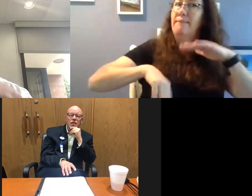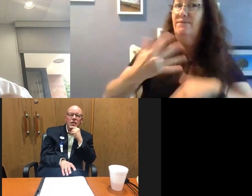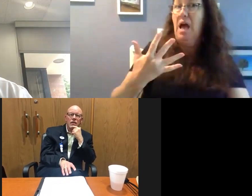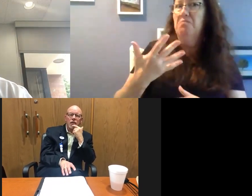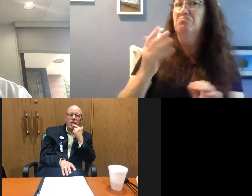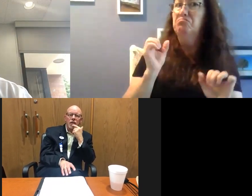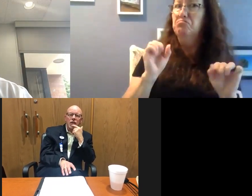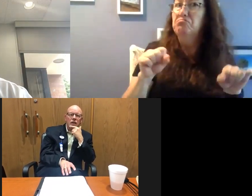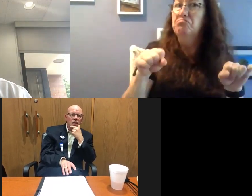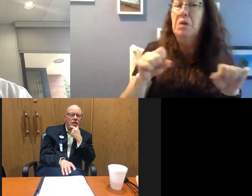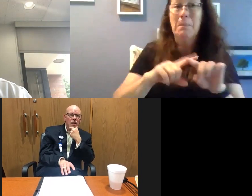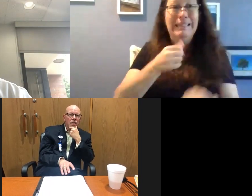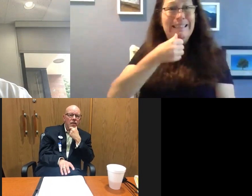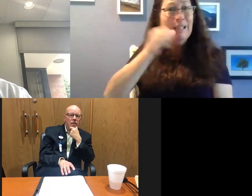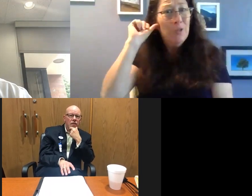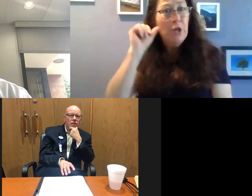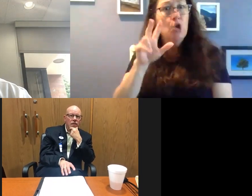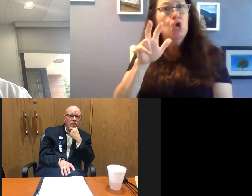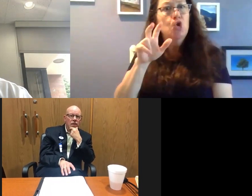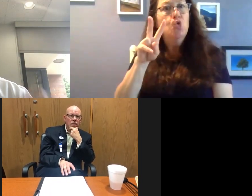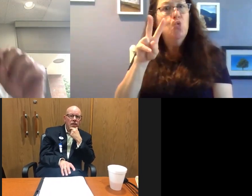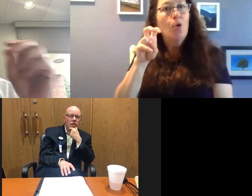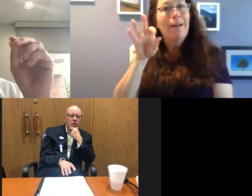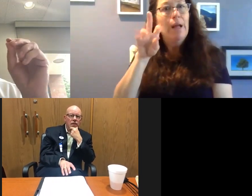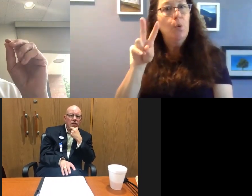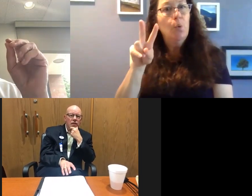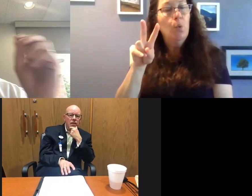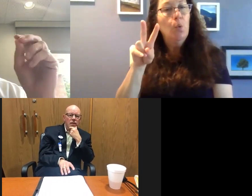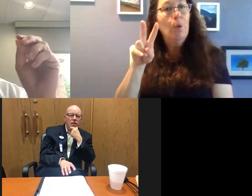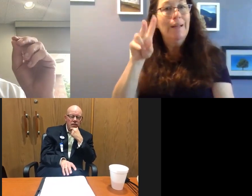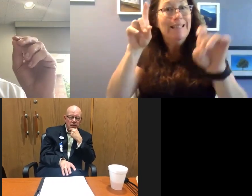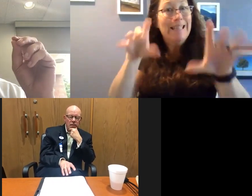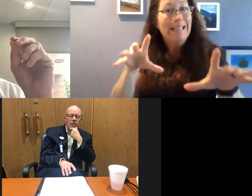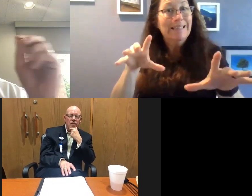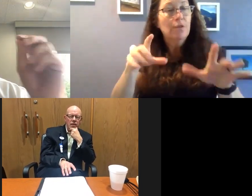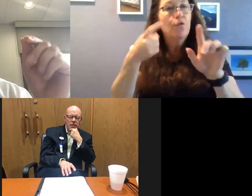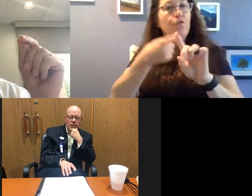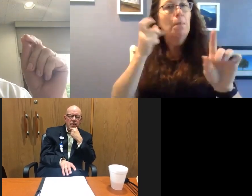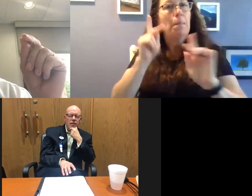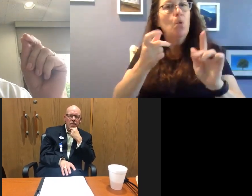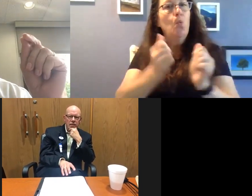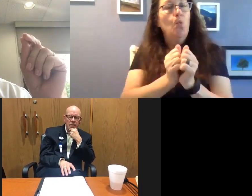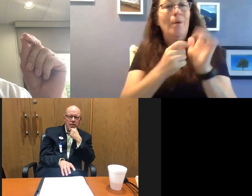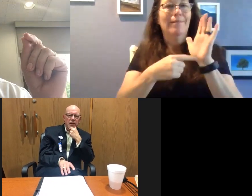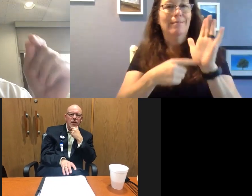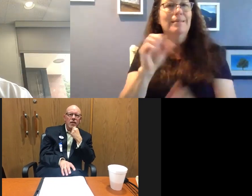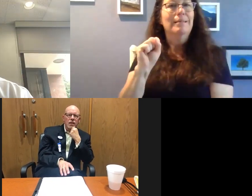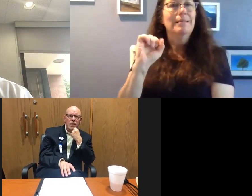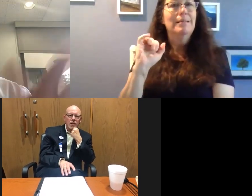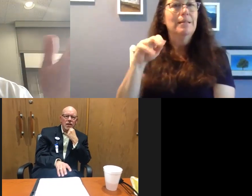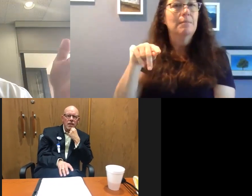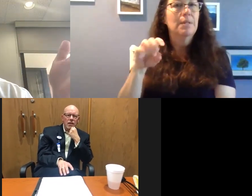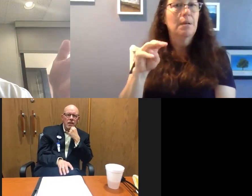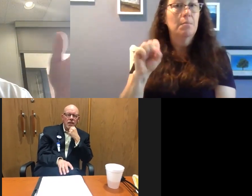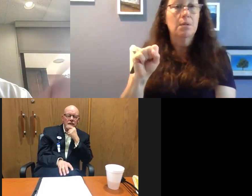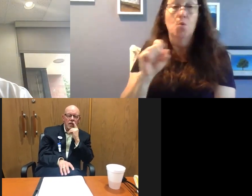Just yesterday, we did 292 symptomatic COVID patient tests. We don't